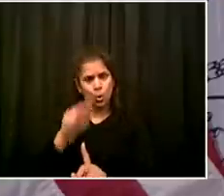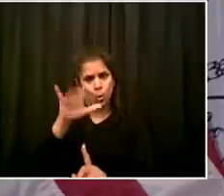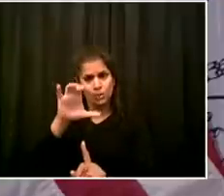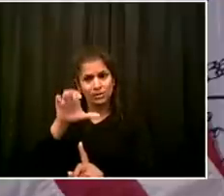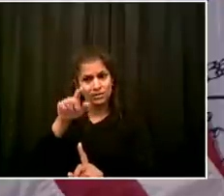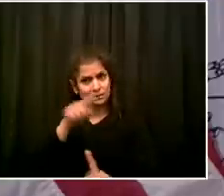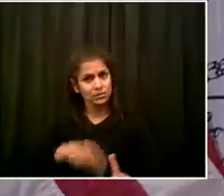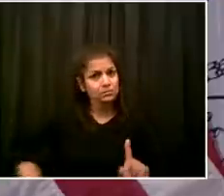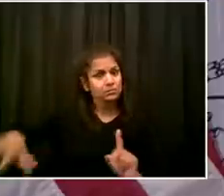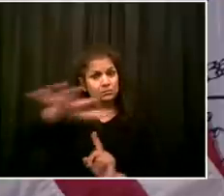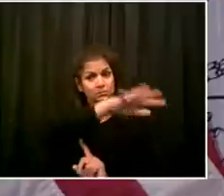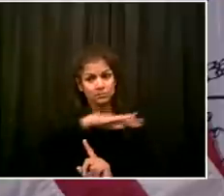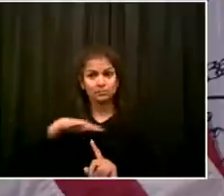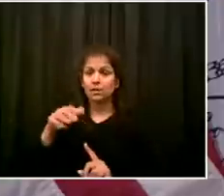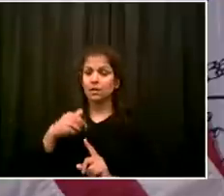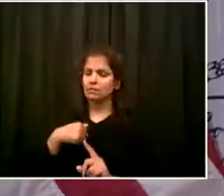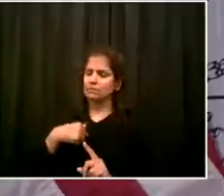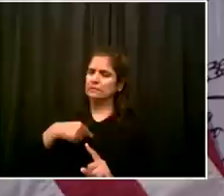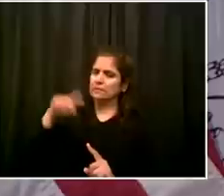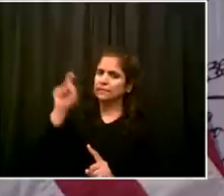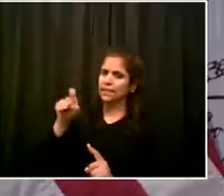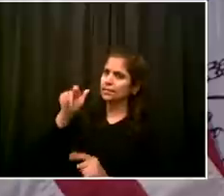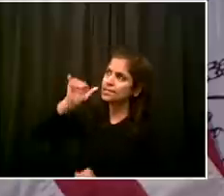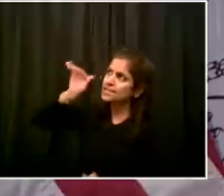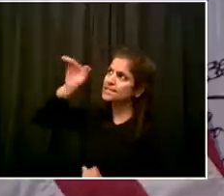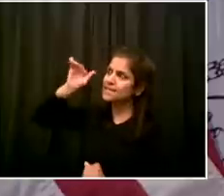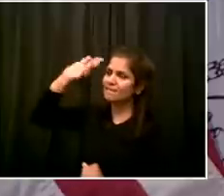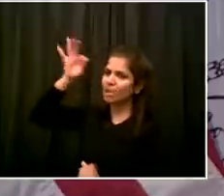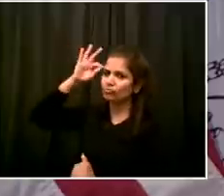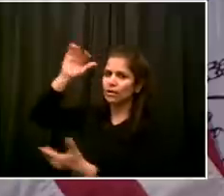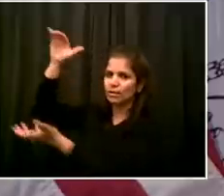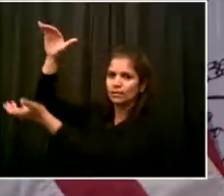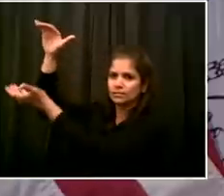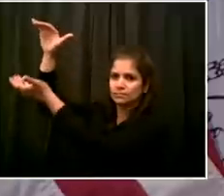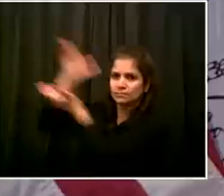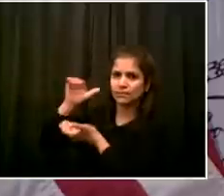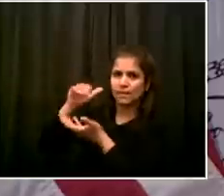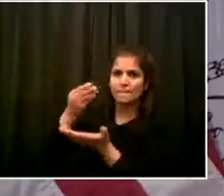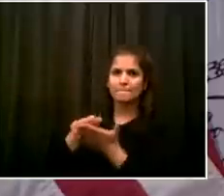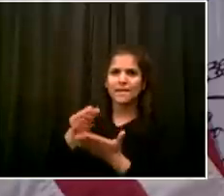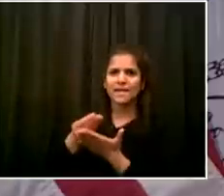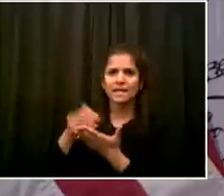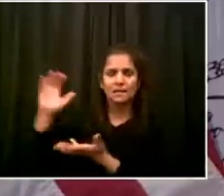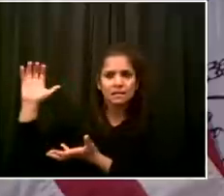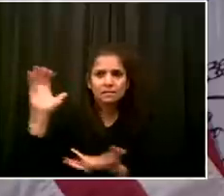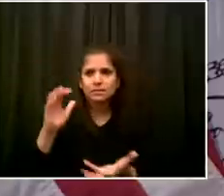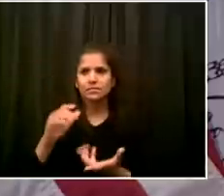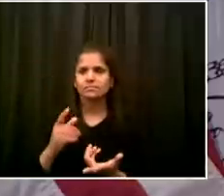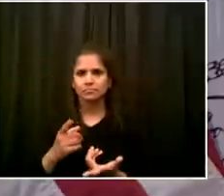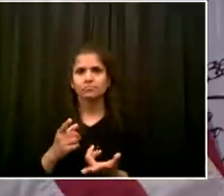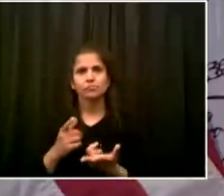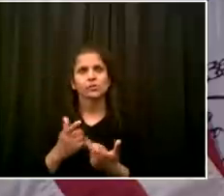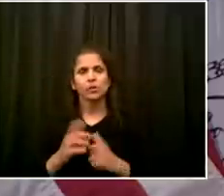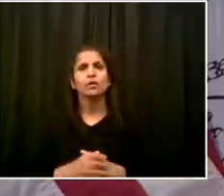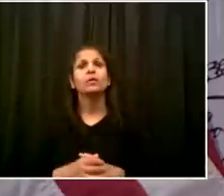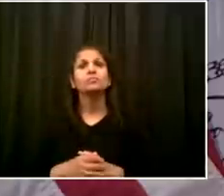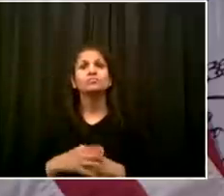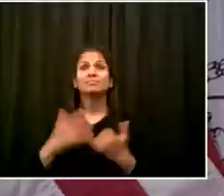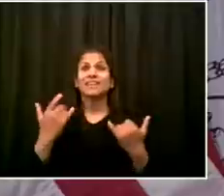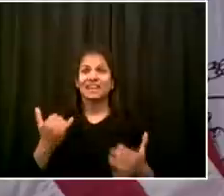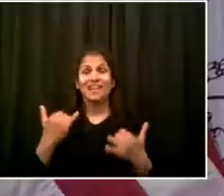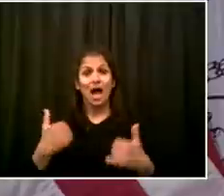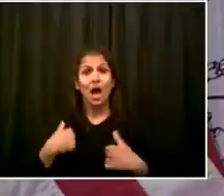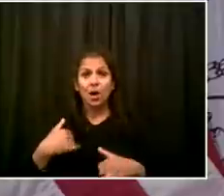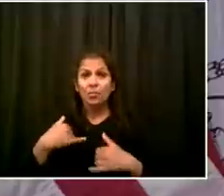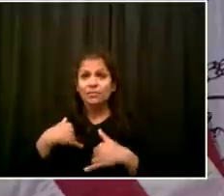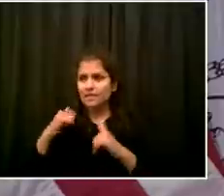learning, keep gleaning information from everything we can, both locally, nationally, internationally, but I guarantee you our approach will be